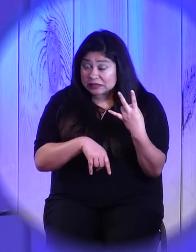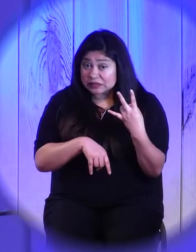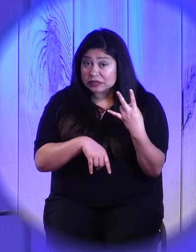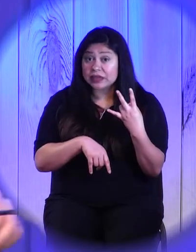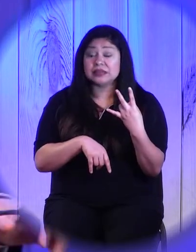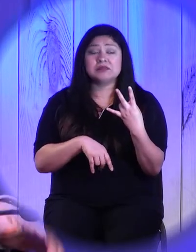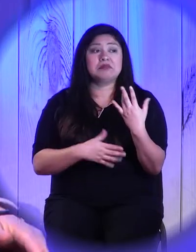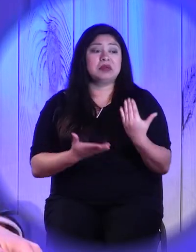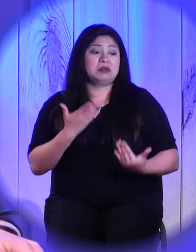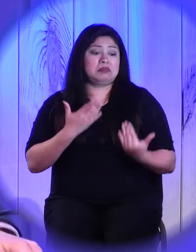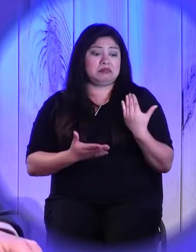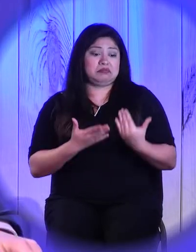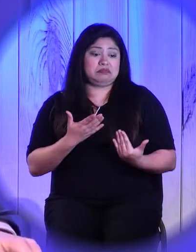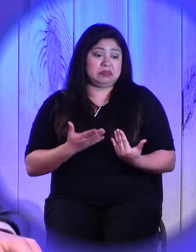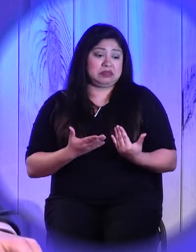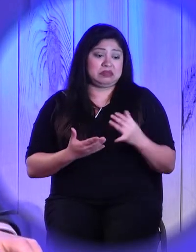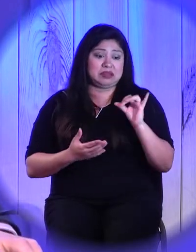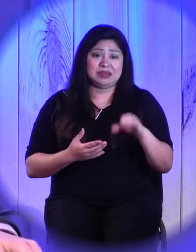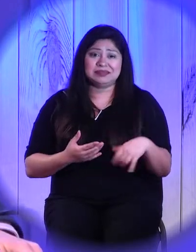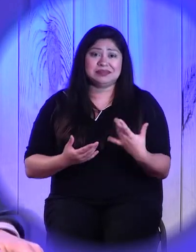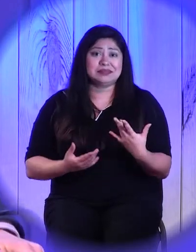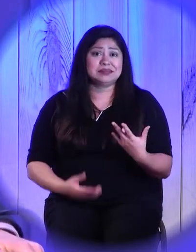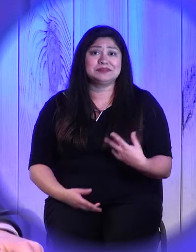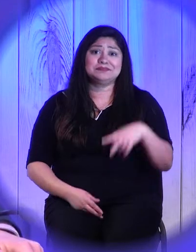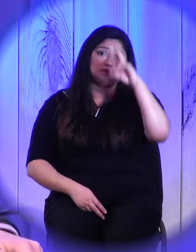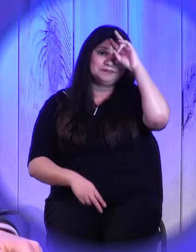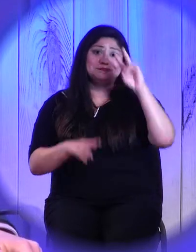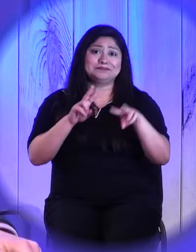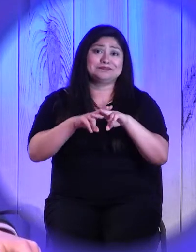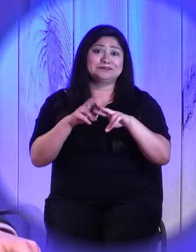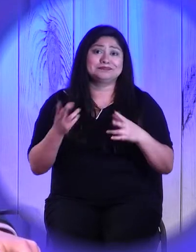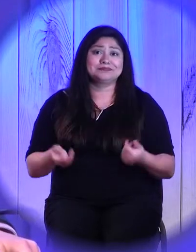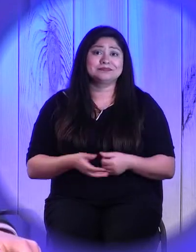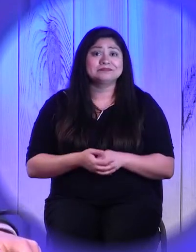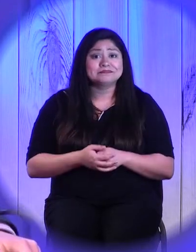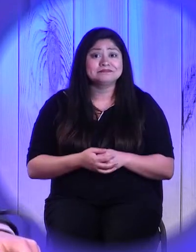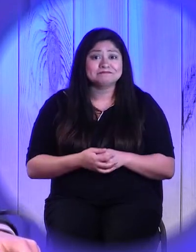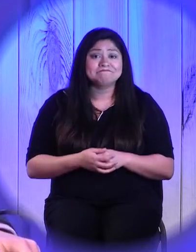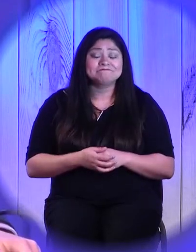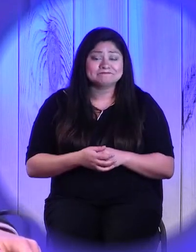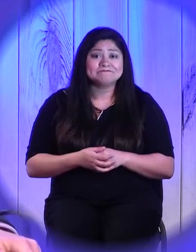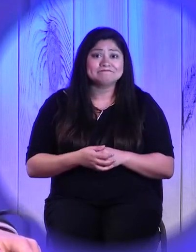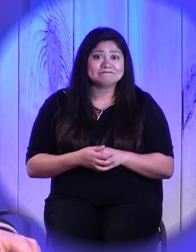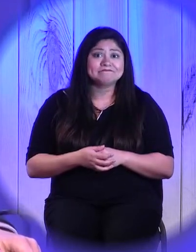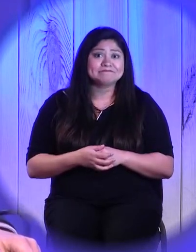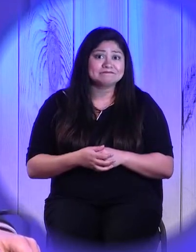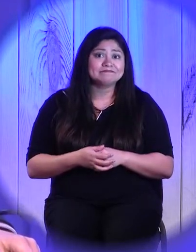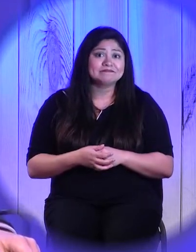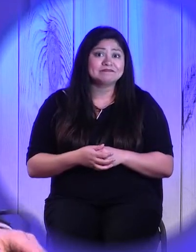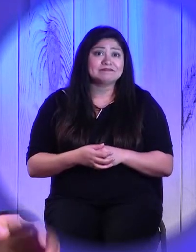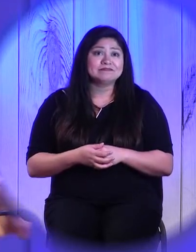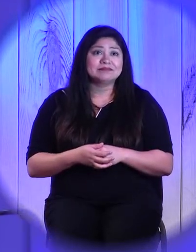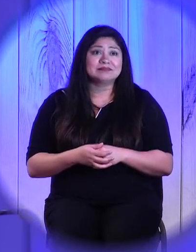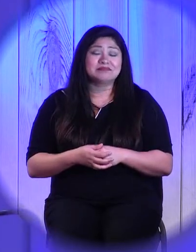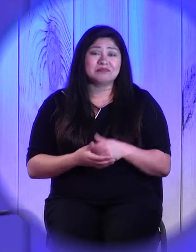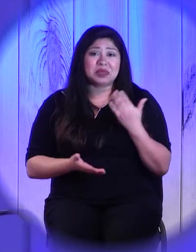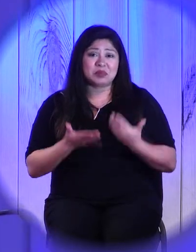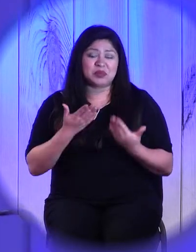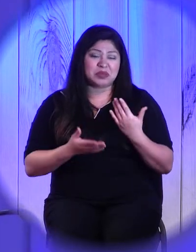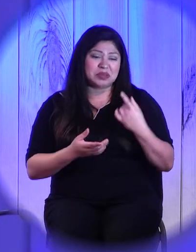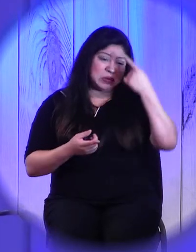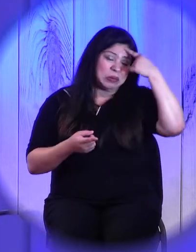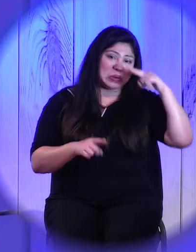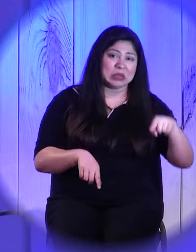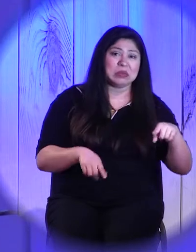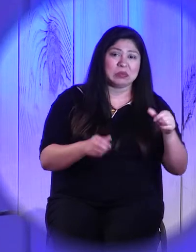well, that would be tantamount to just plain stupidity. We're probably with those rabbis. And culturally,